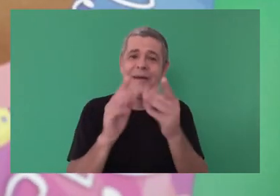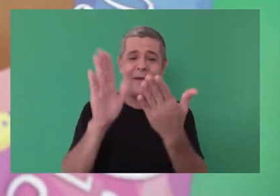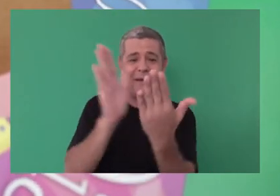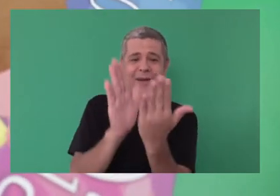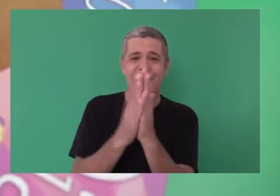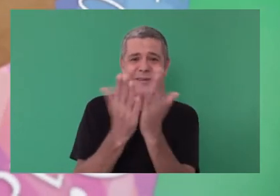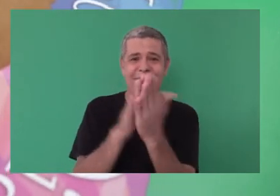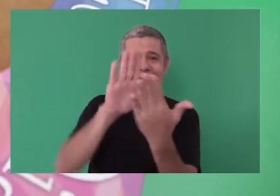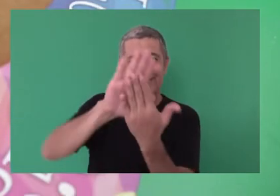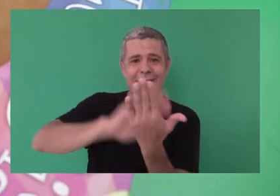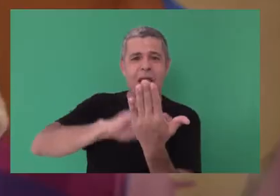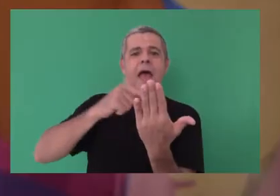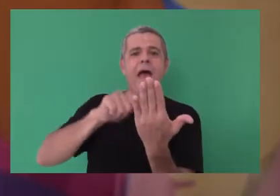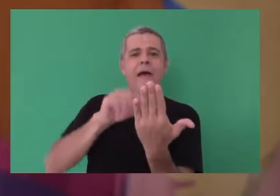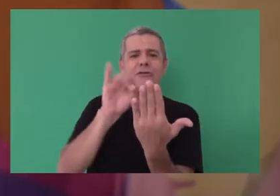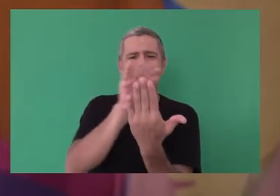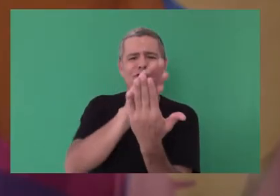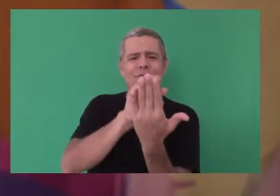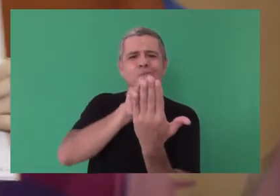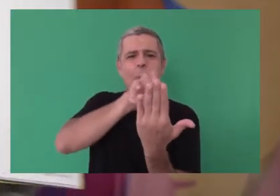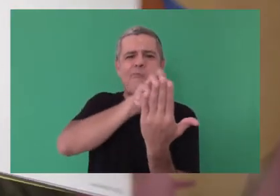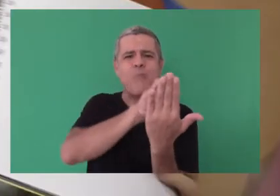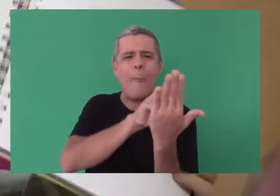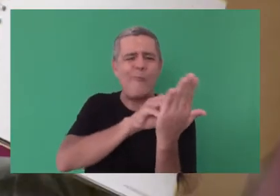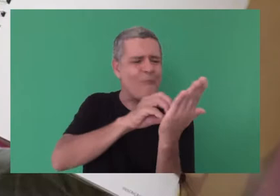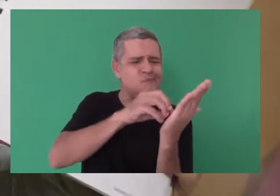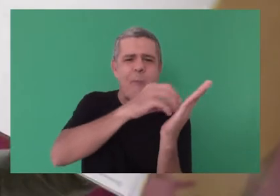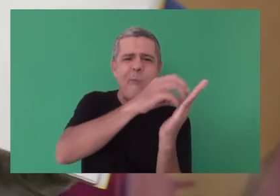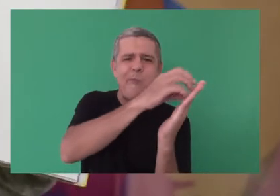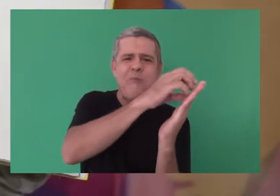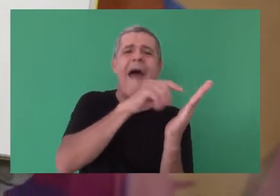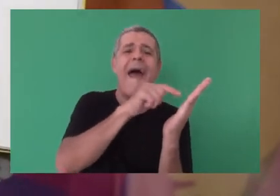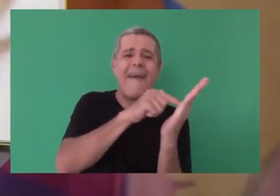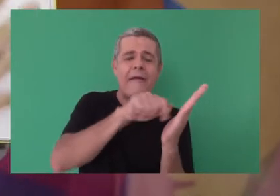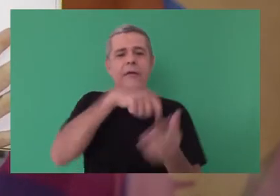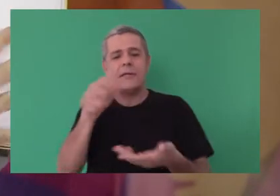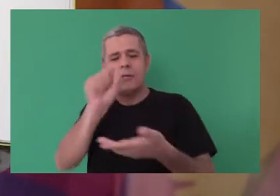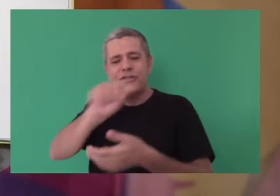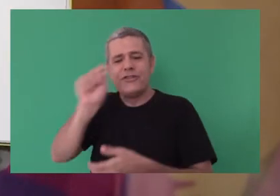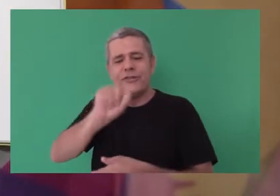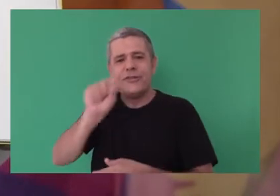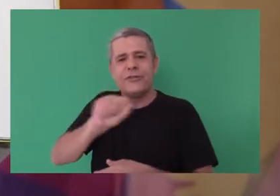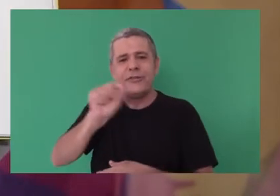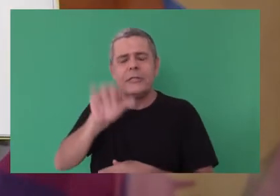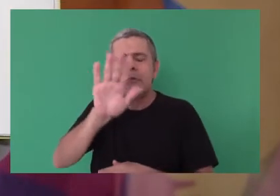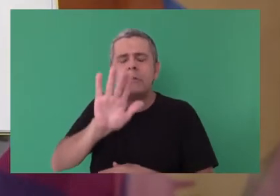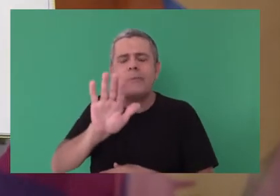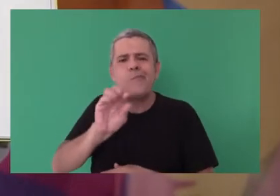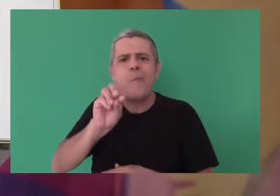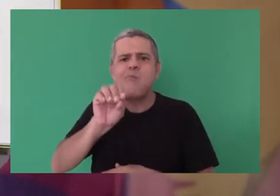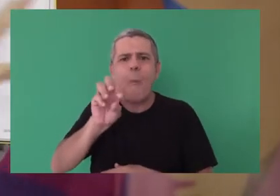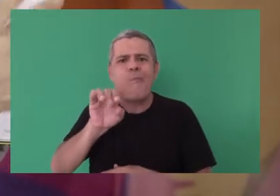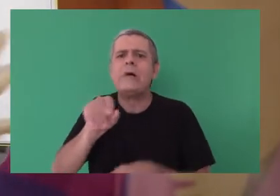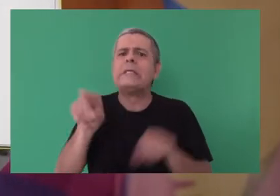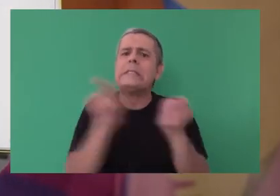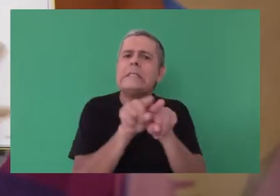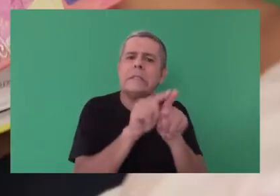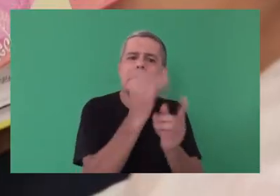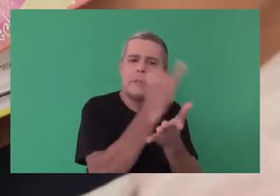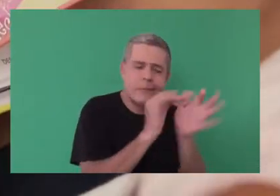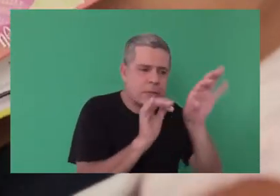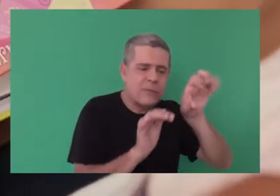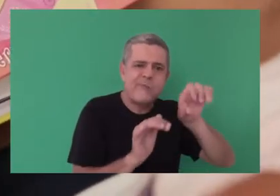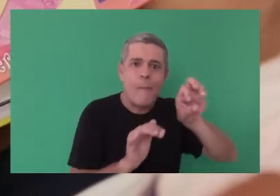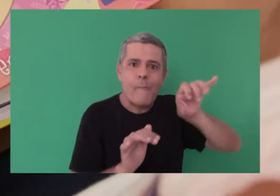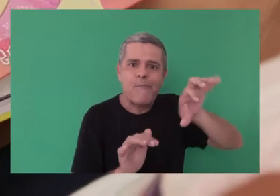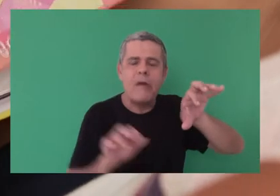cover. But, since we have the description of the cover on the first page, I ask them to read it. And then, many children were able